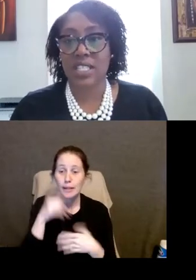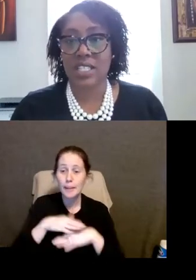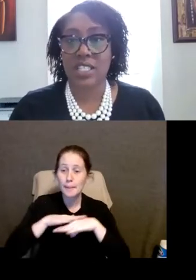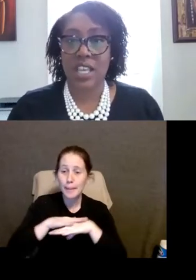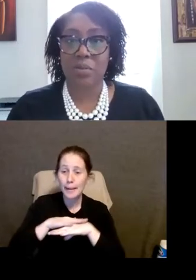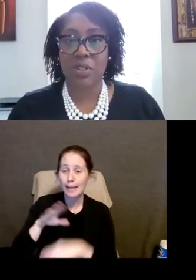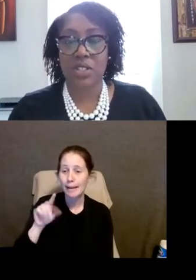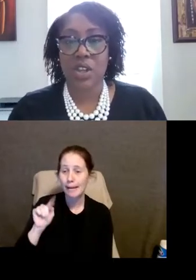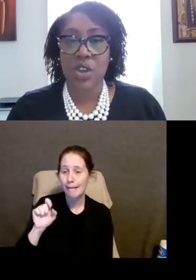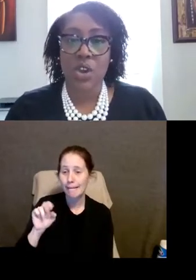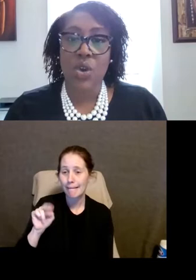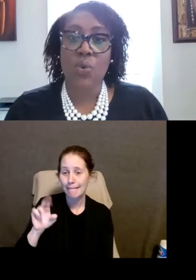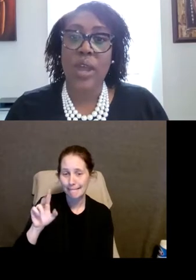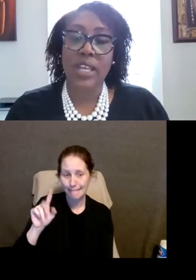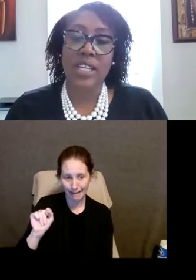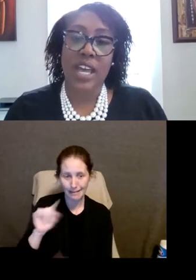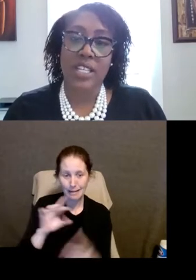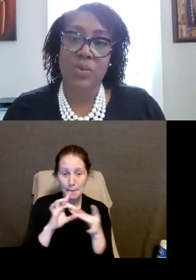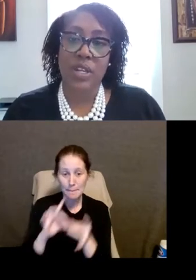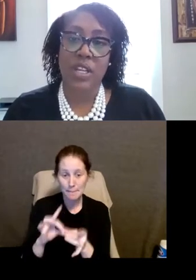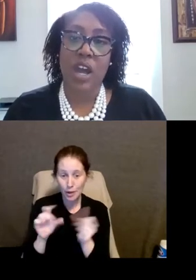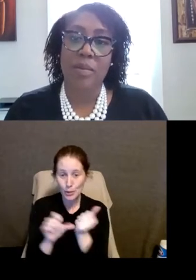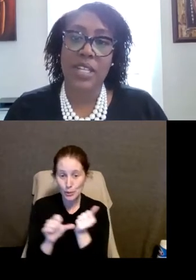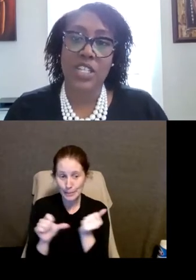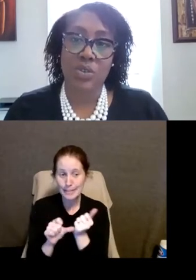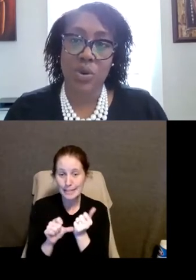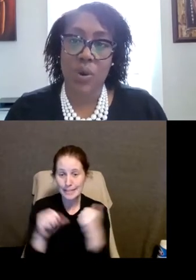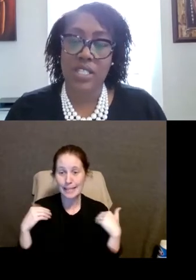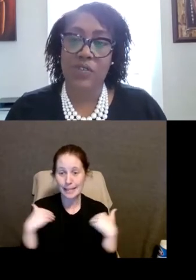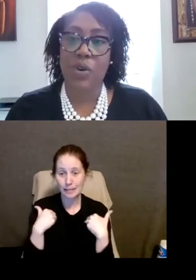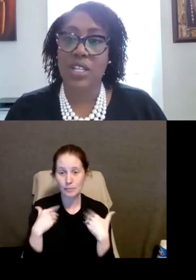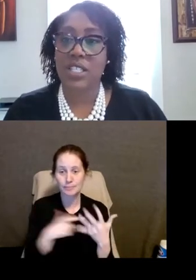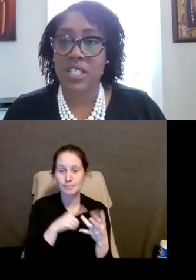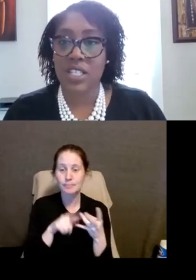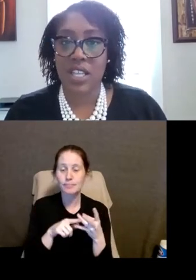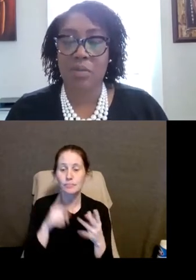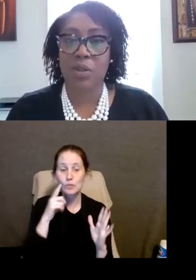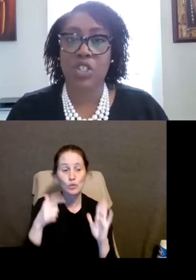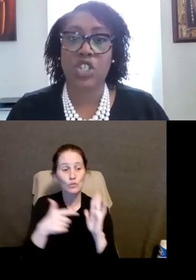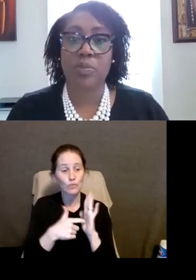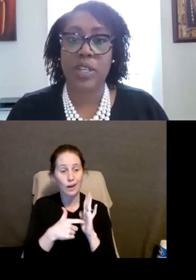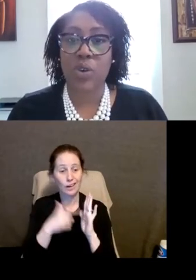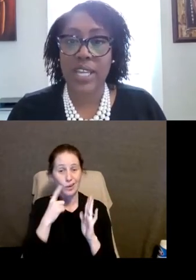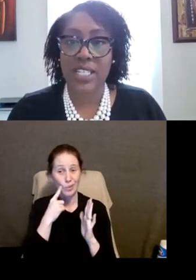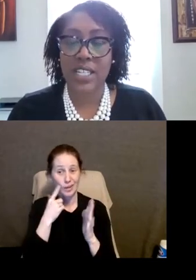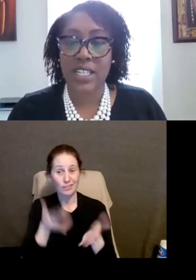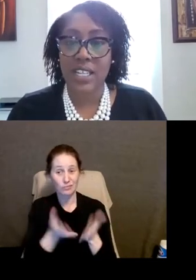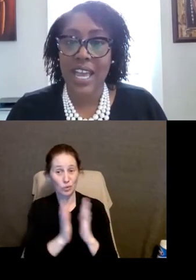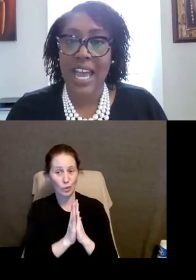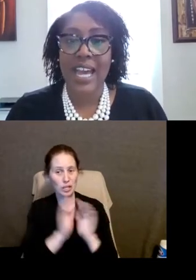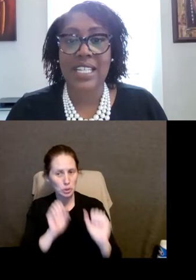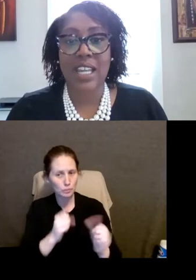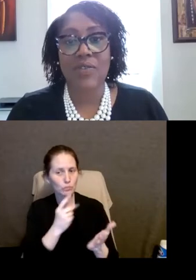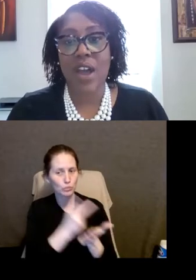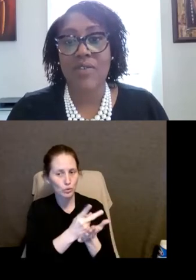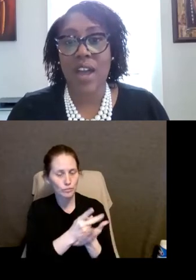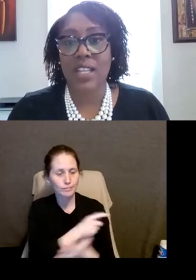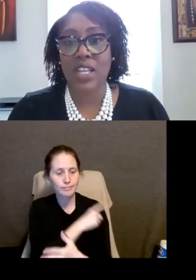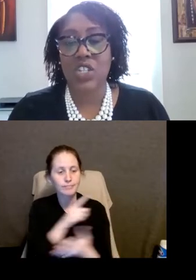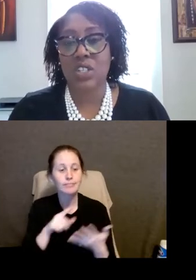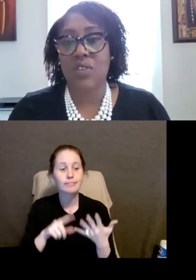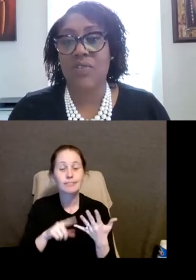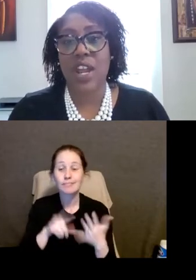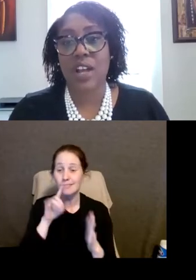on assistance animals, recognize when an accommodation request for an assistance animal should be granted, identify